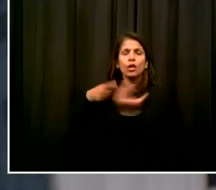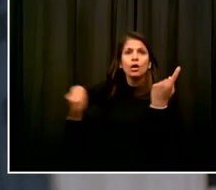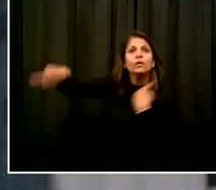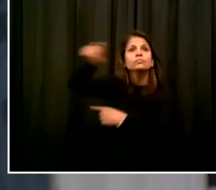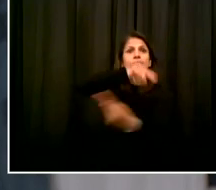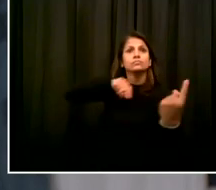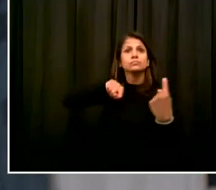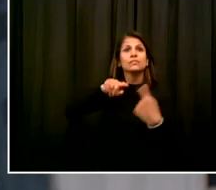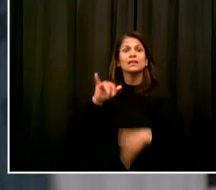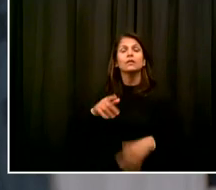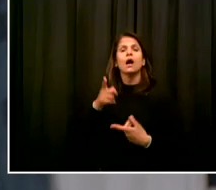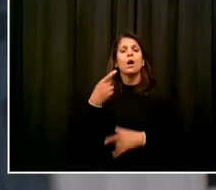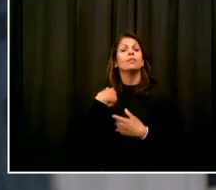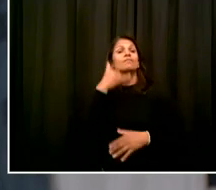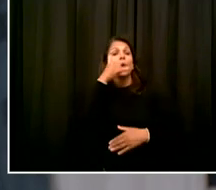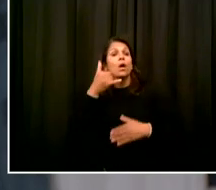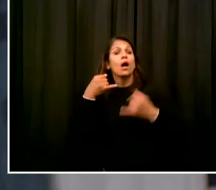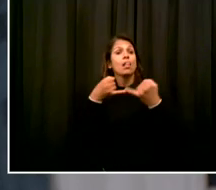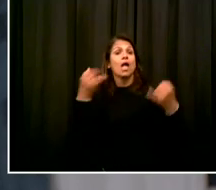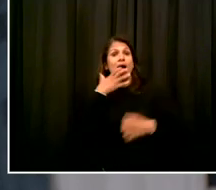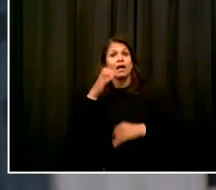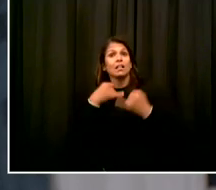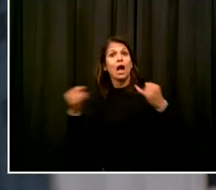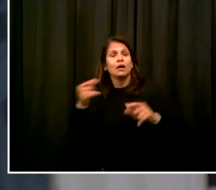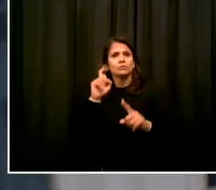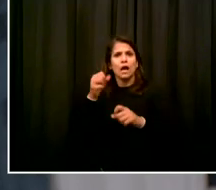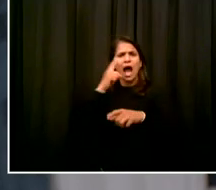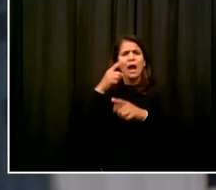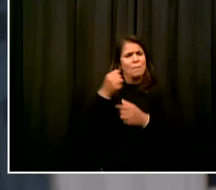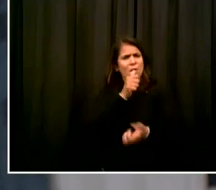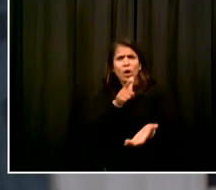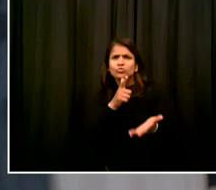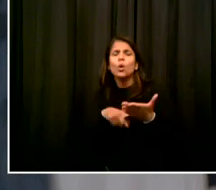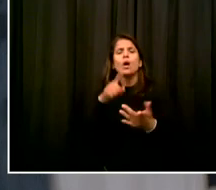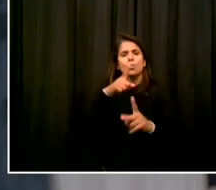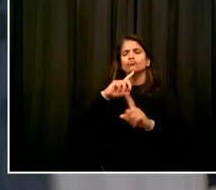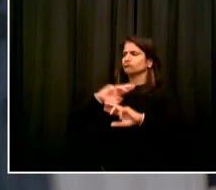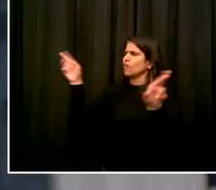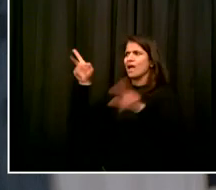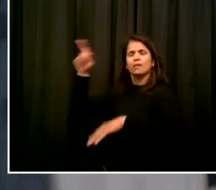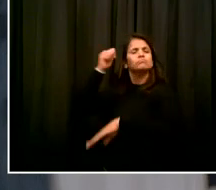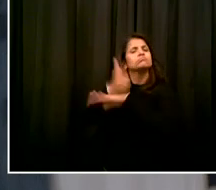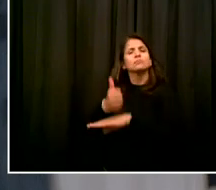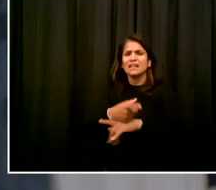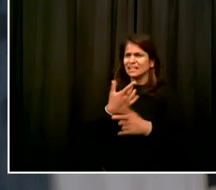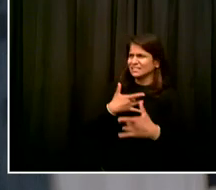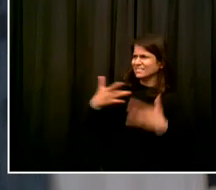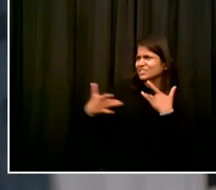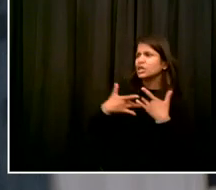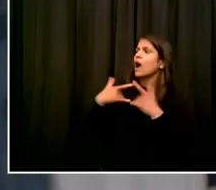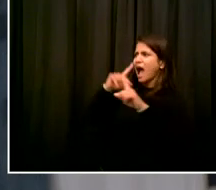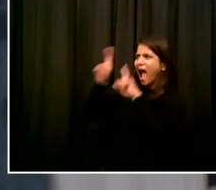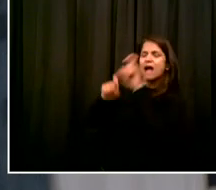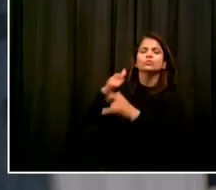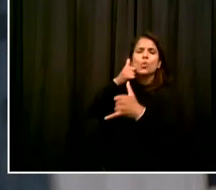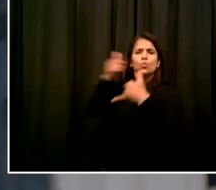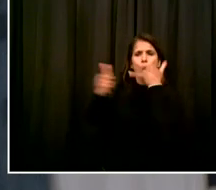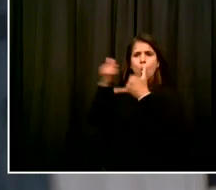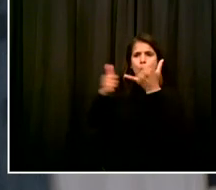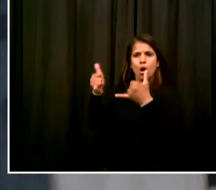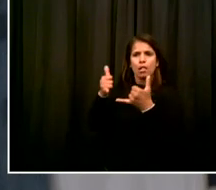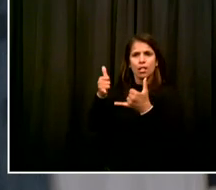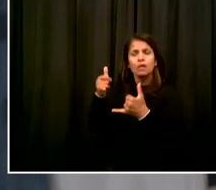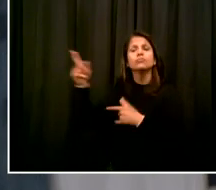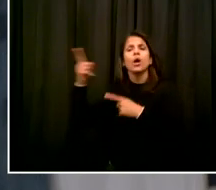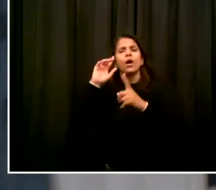to urgent questions and concerns that they have for their students. So together, through these efforts, we will build and we will strengthen